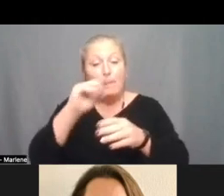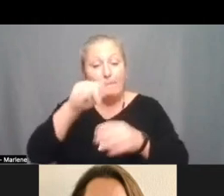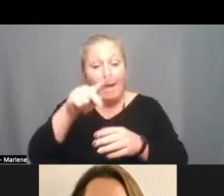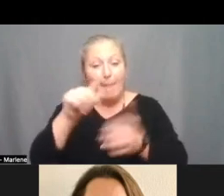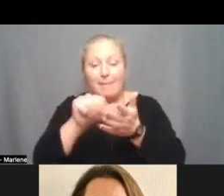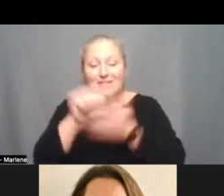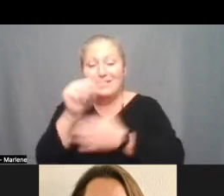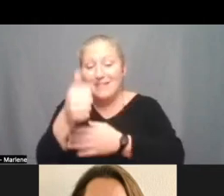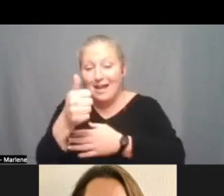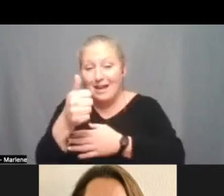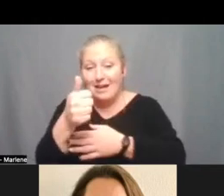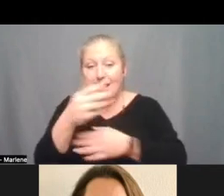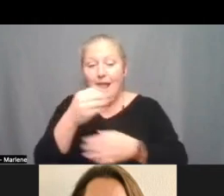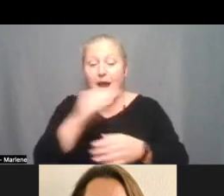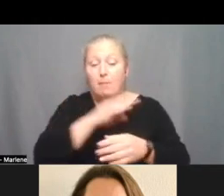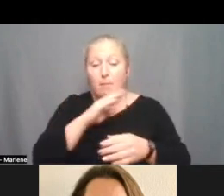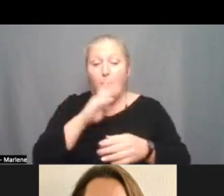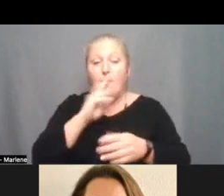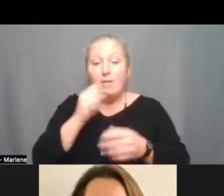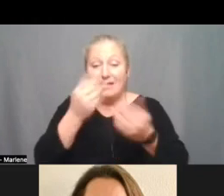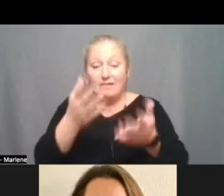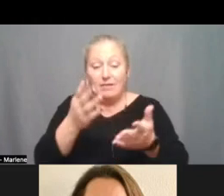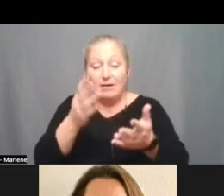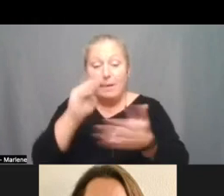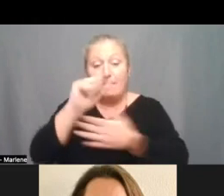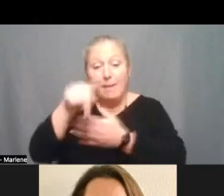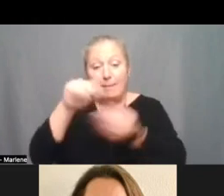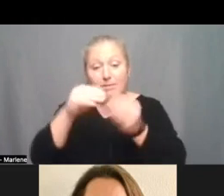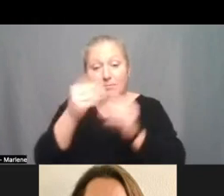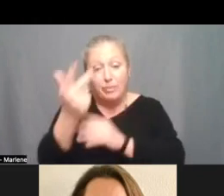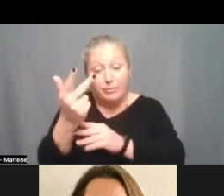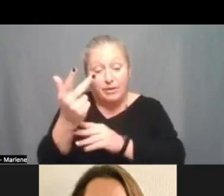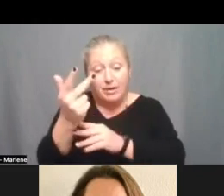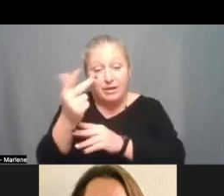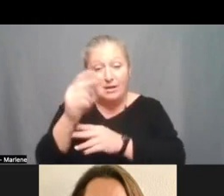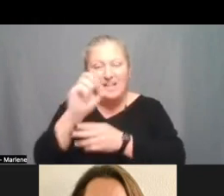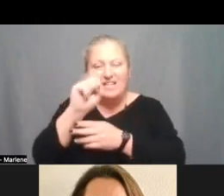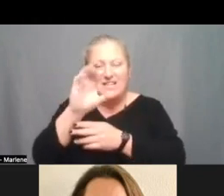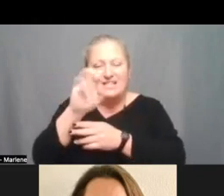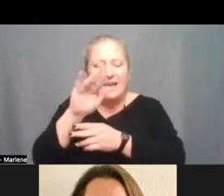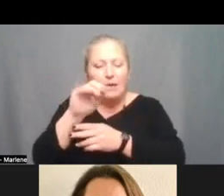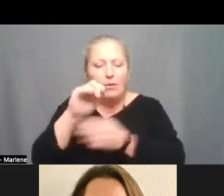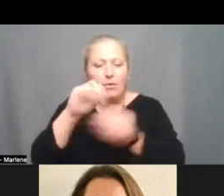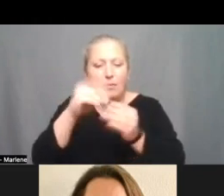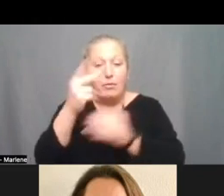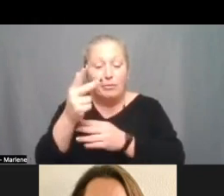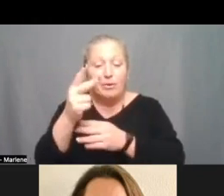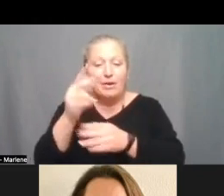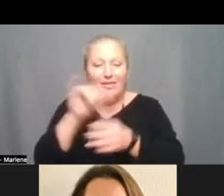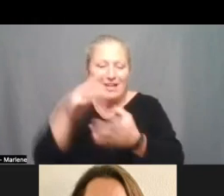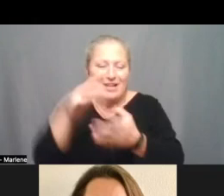The board was presented with map scenario three, which was included in this